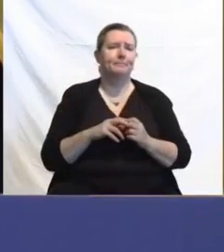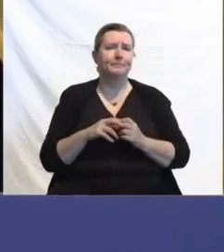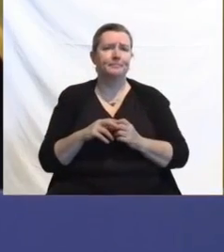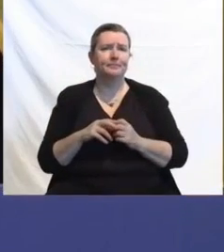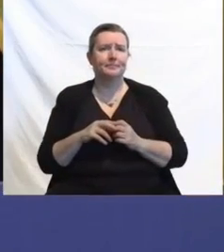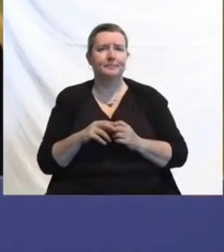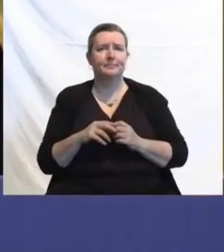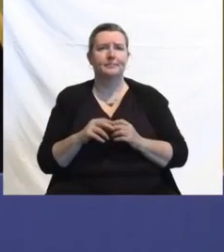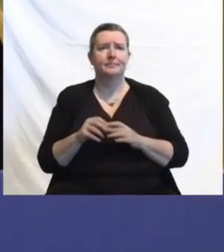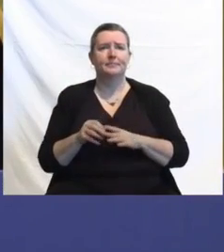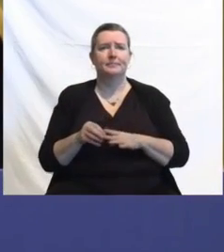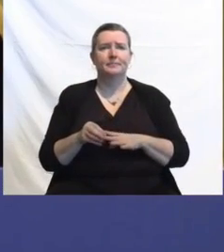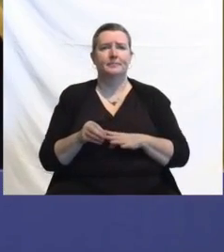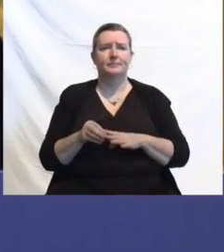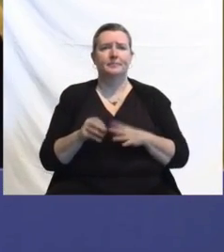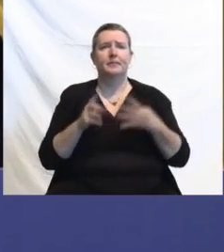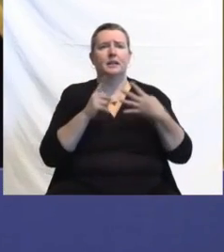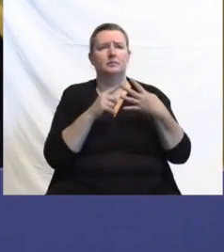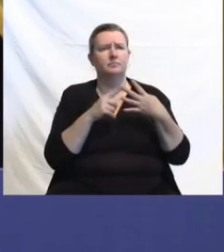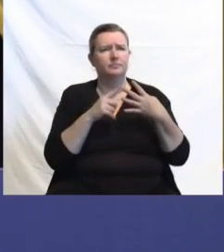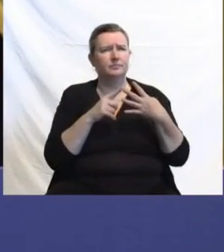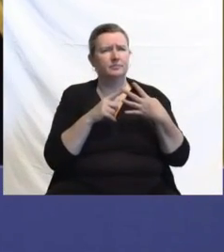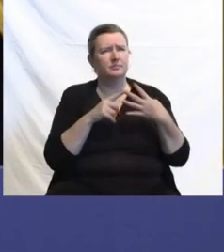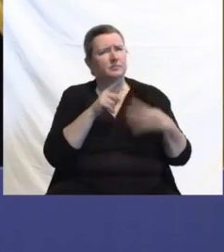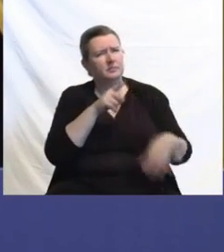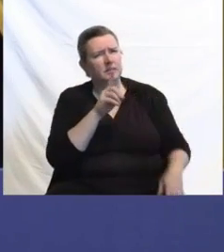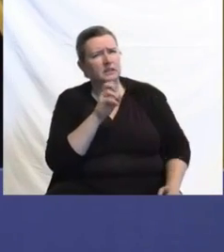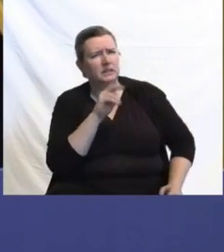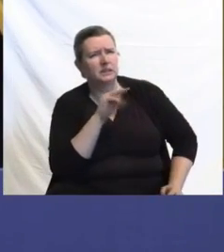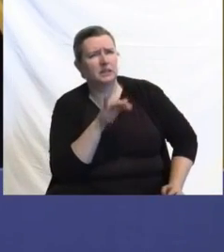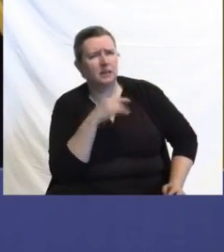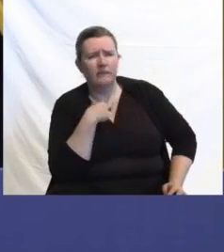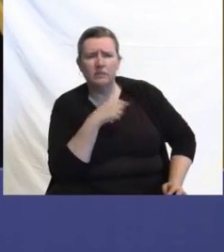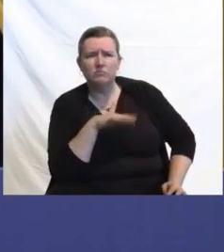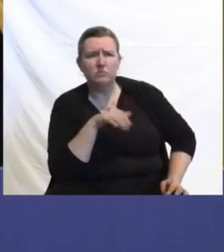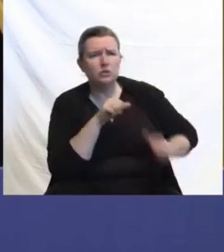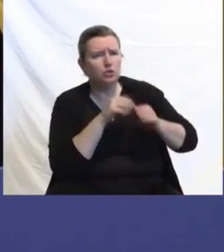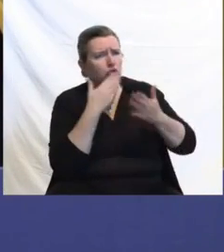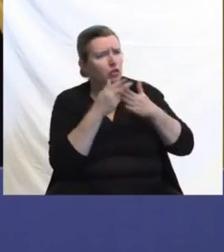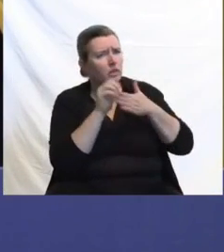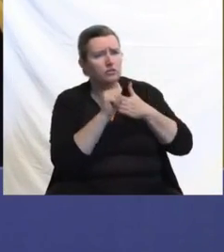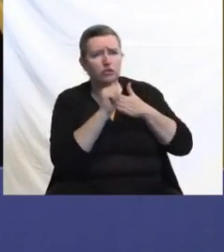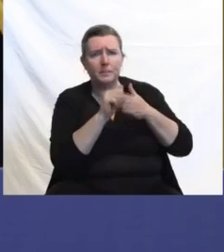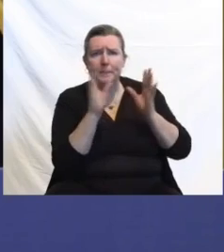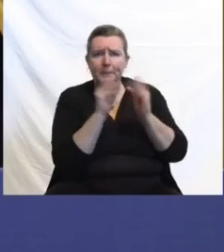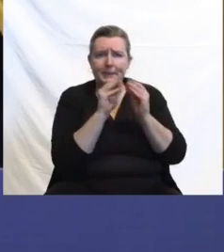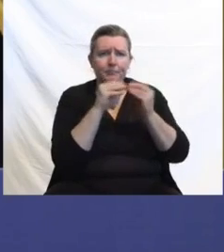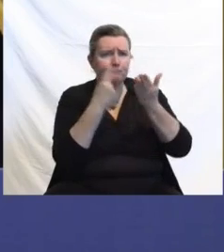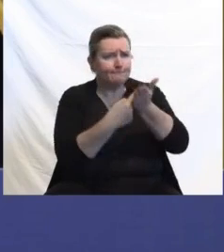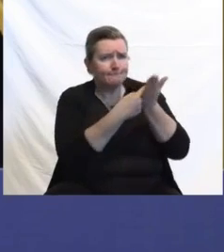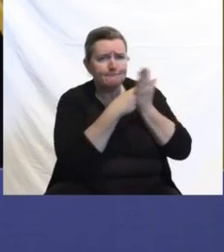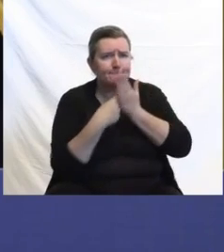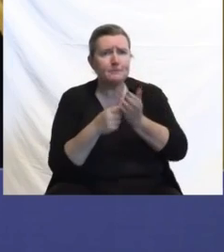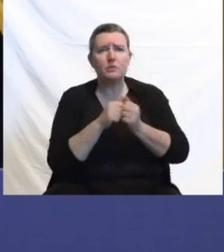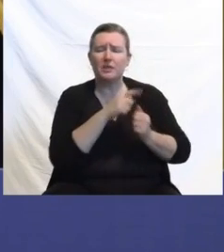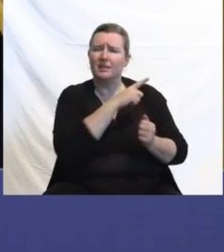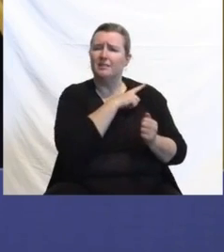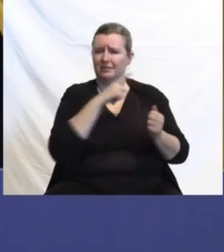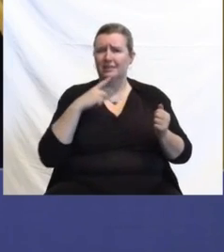Dustin, I, by the way, continue to have very good leadership meetings and exchanges with the legislature, which